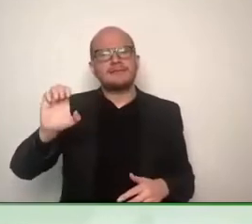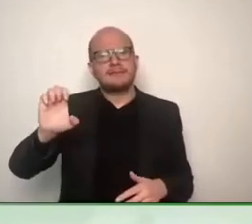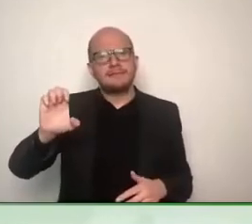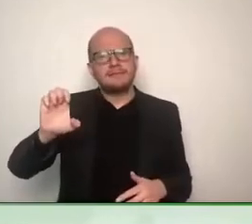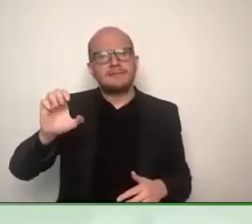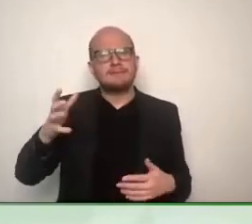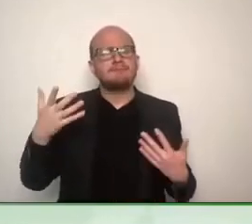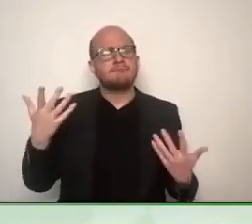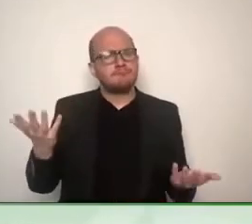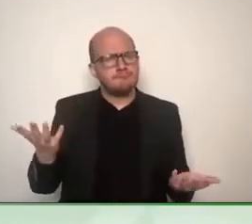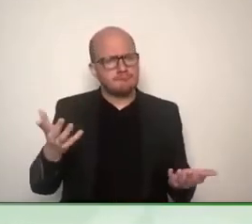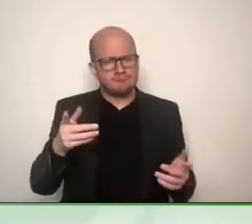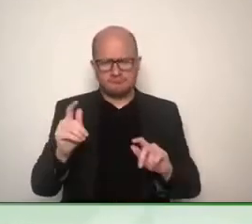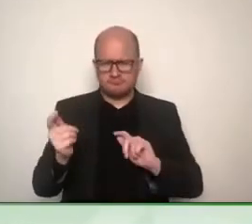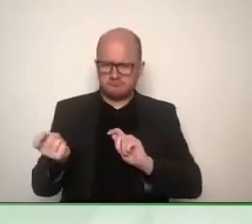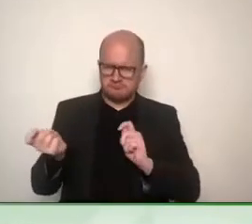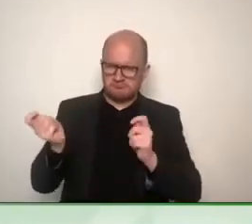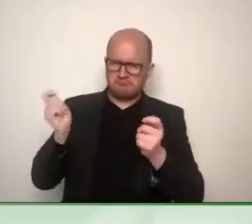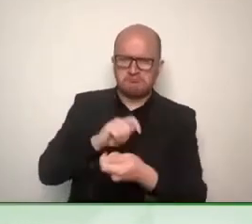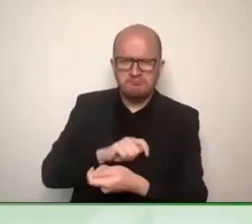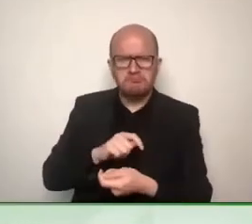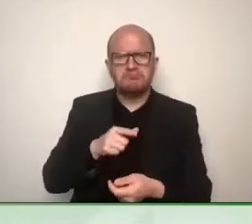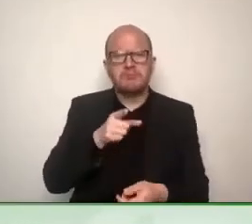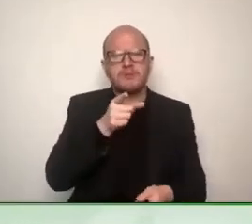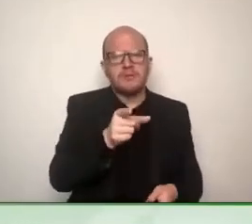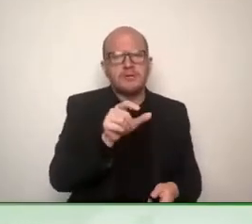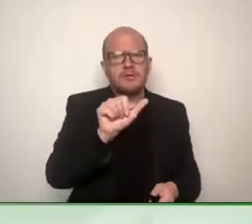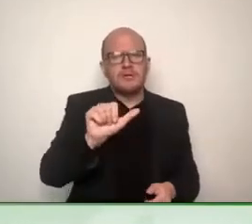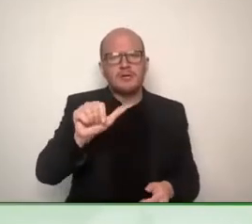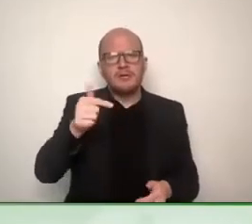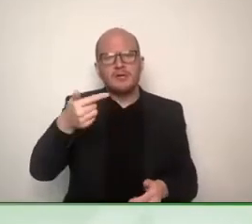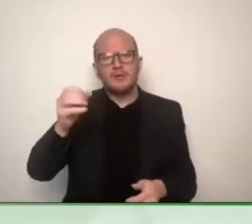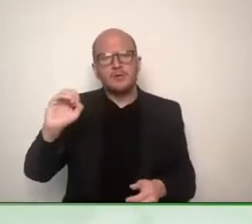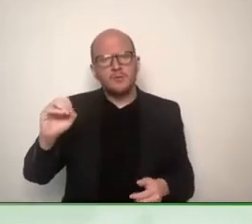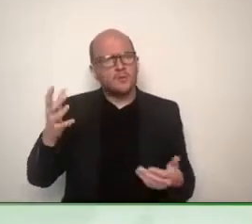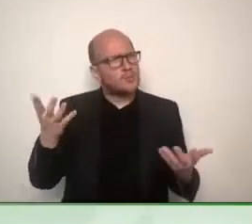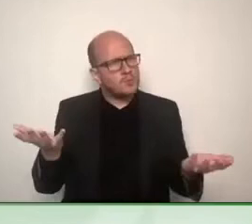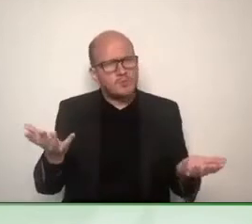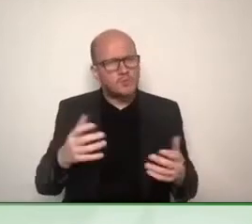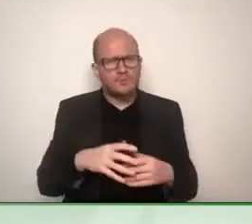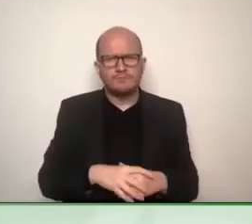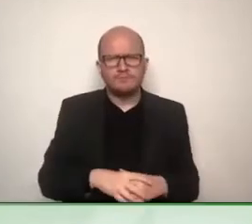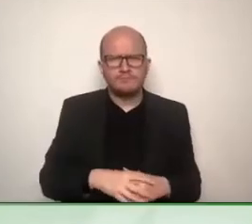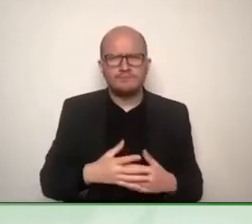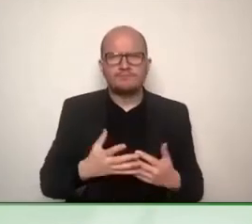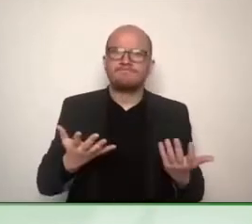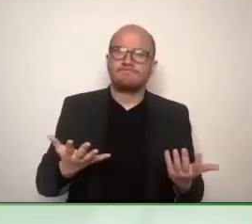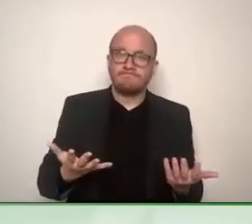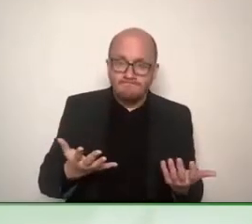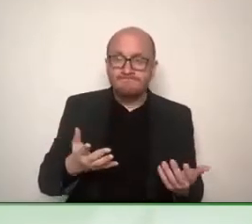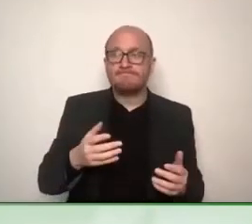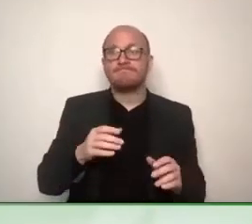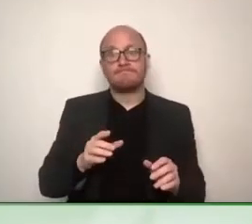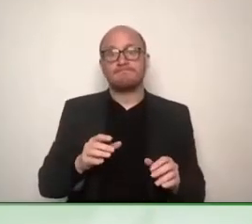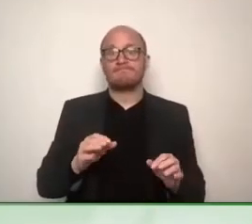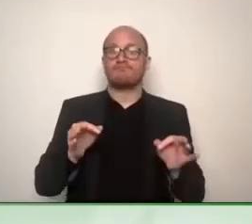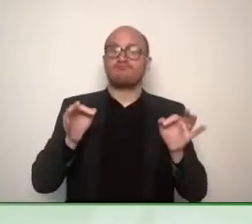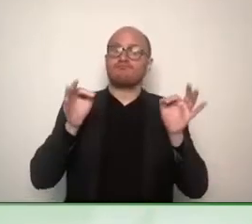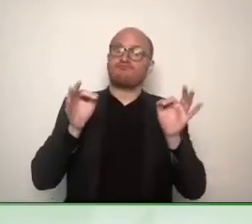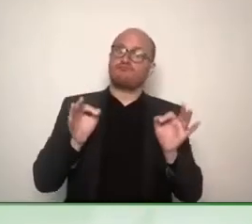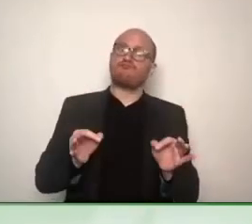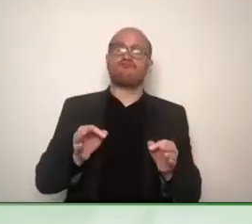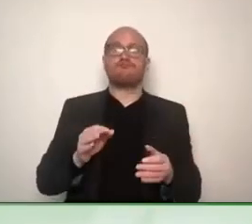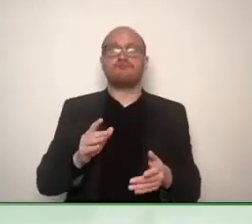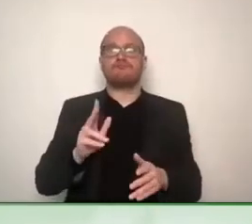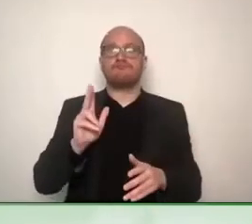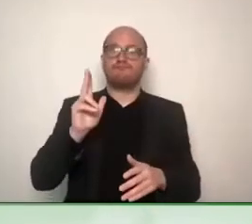really now. We have created, established the formal organization recently, a year and a half ago. But there was of